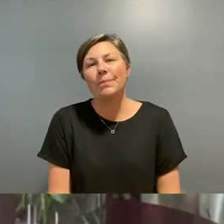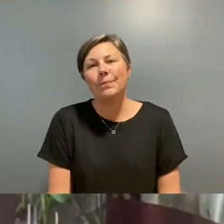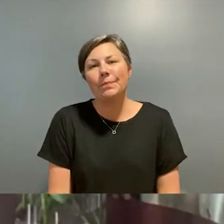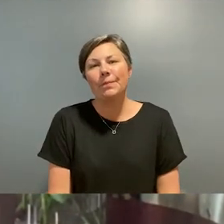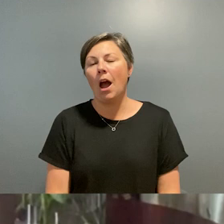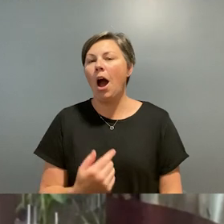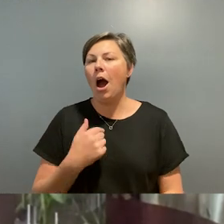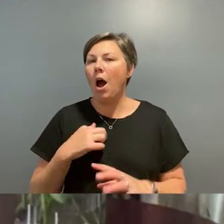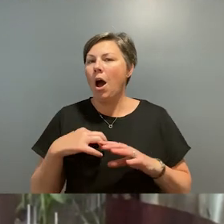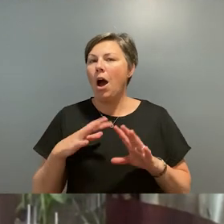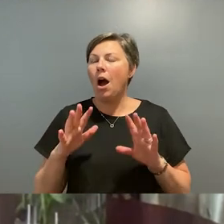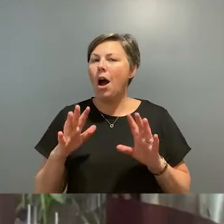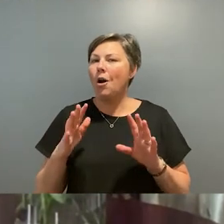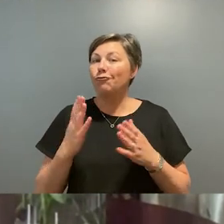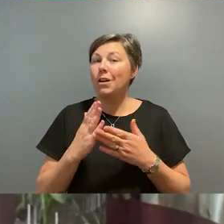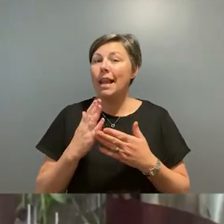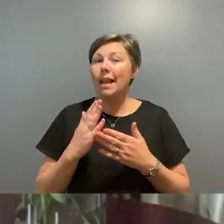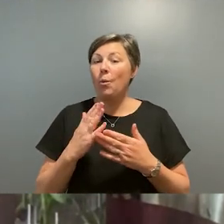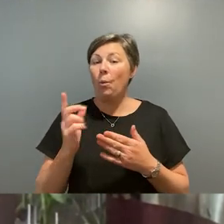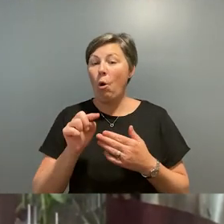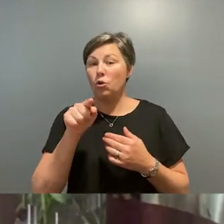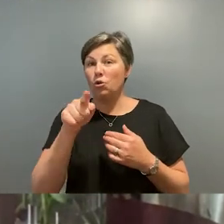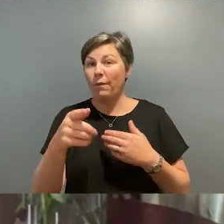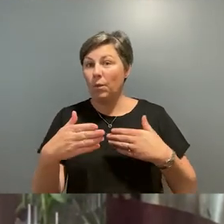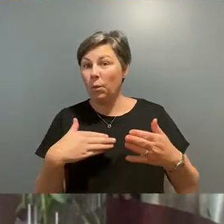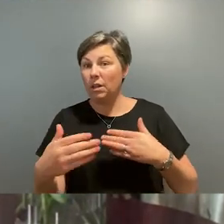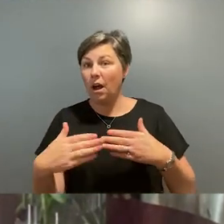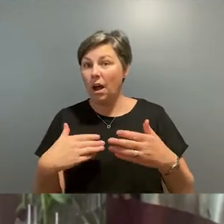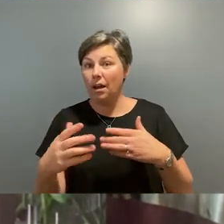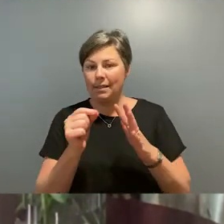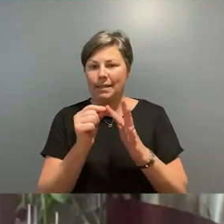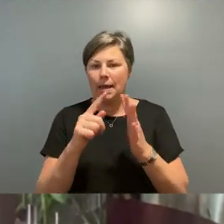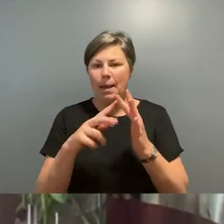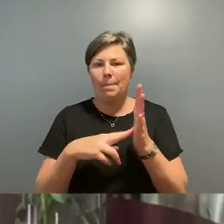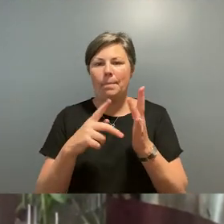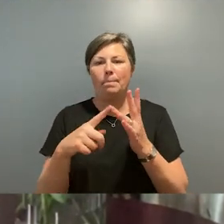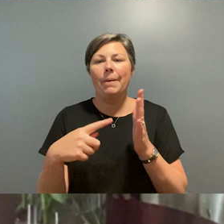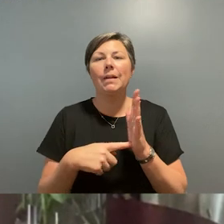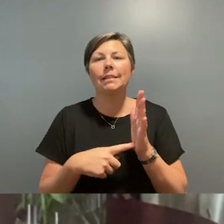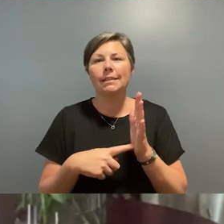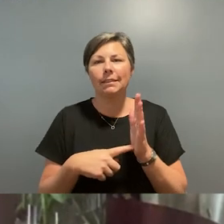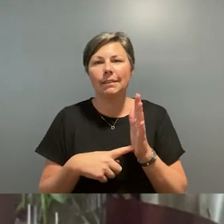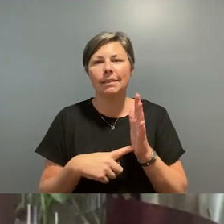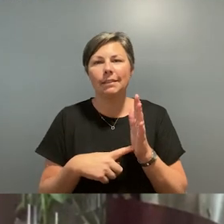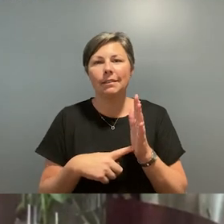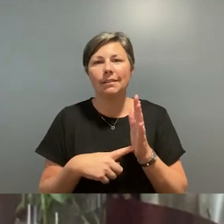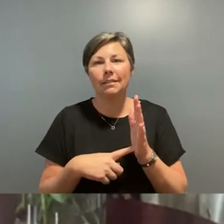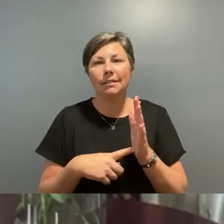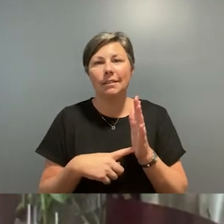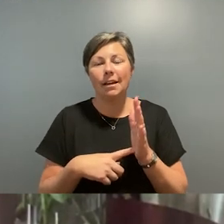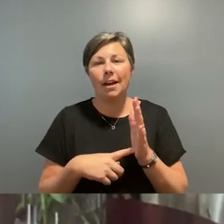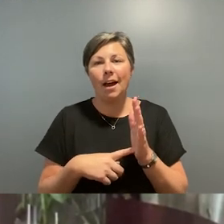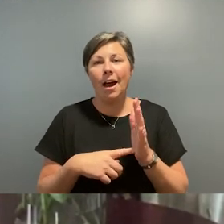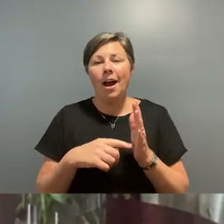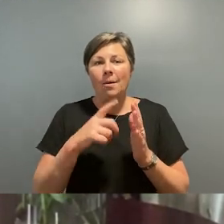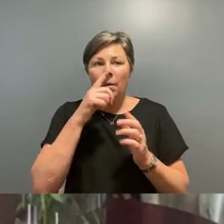resist describing what you've done as an outstanding pivot. I think that's a word that we've all used so much this year that